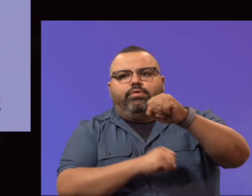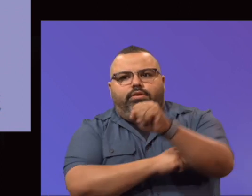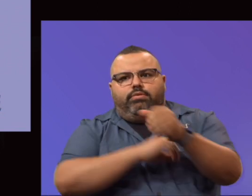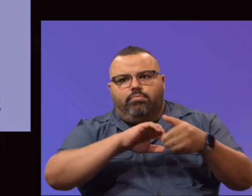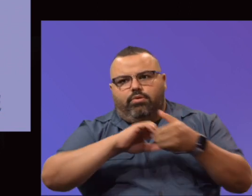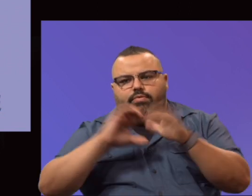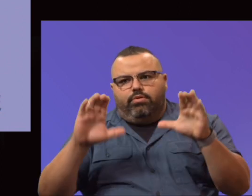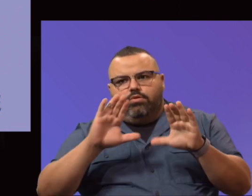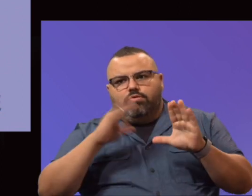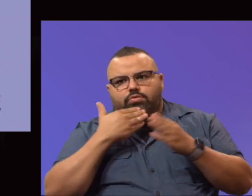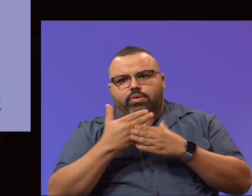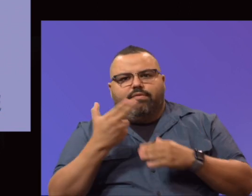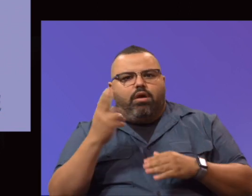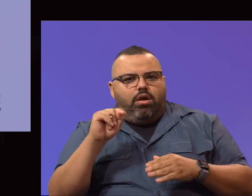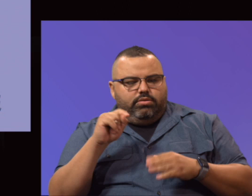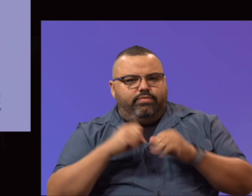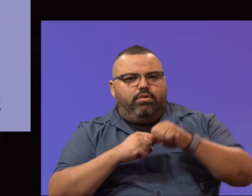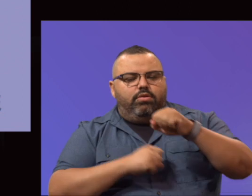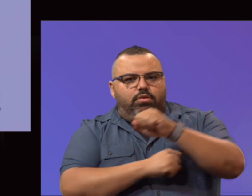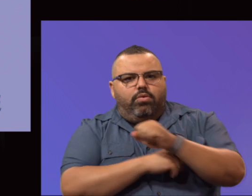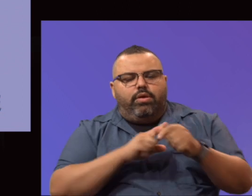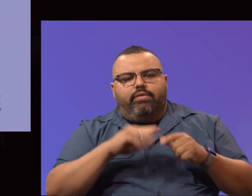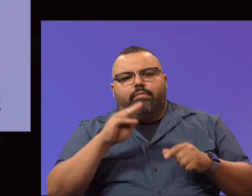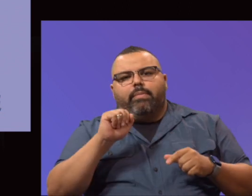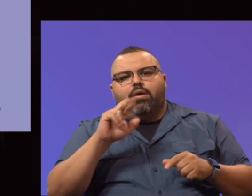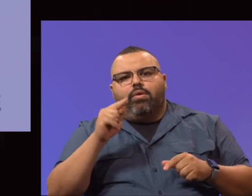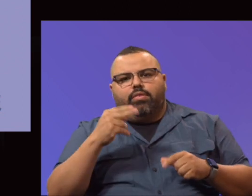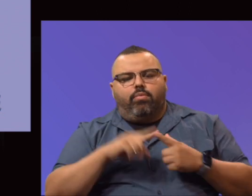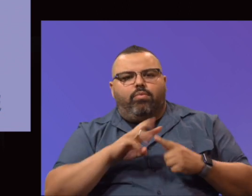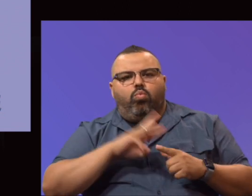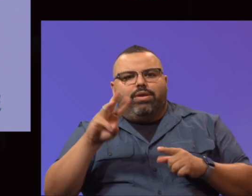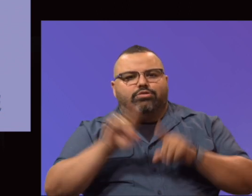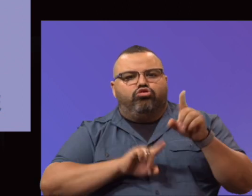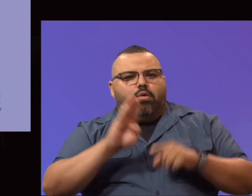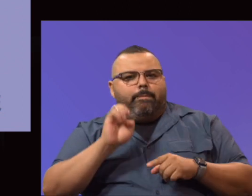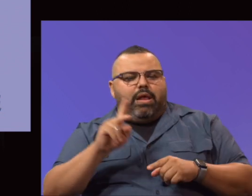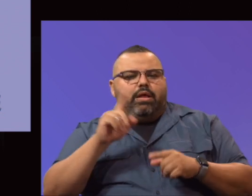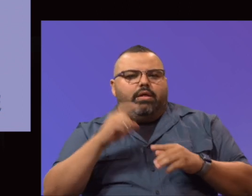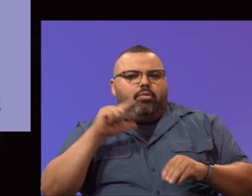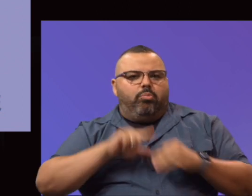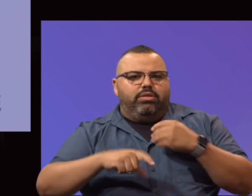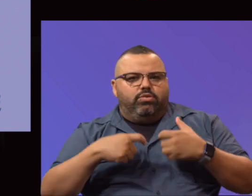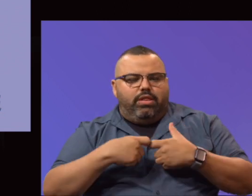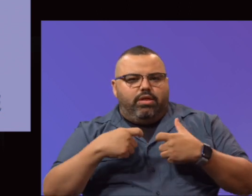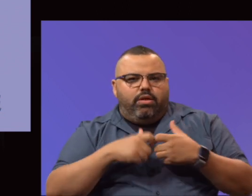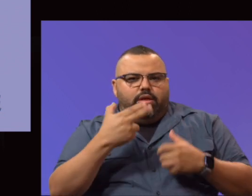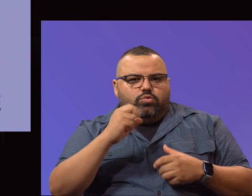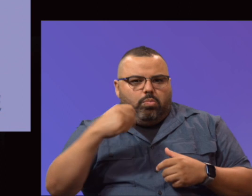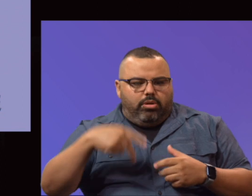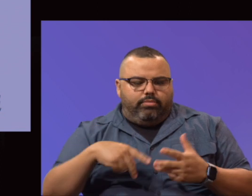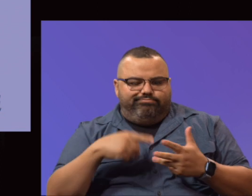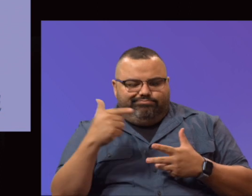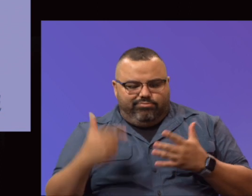the El Paso Electric, Hospitals of Providence. You see all of these different stars, et cetera. All of these different partners who have continued